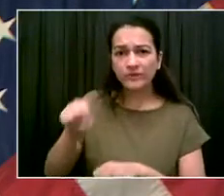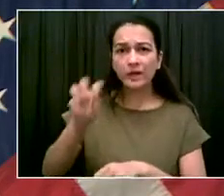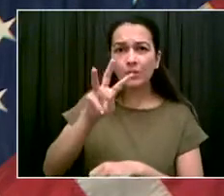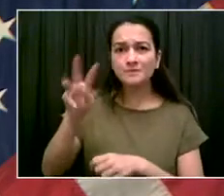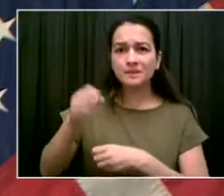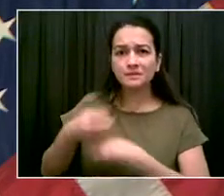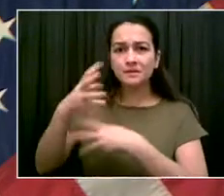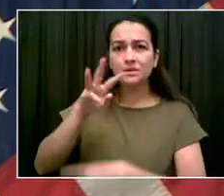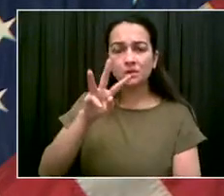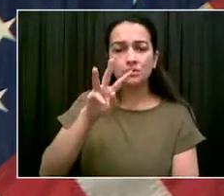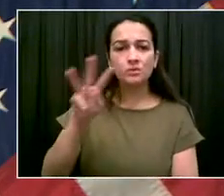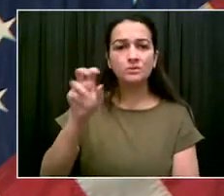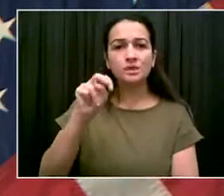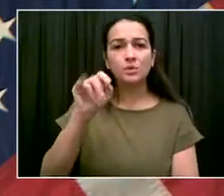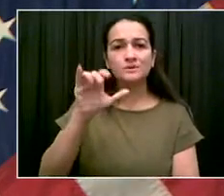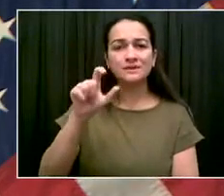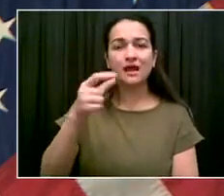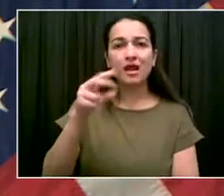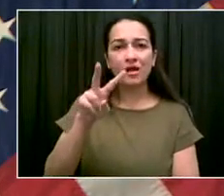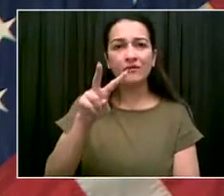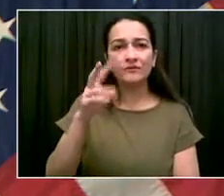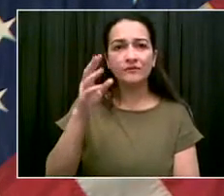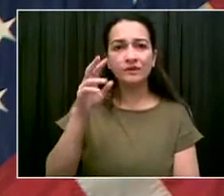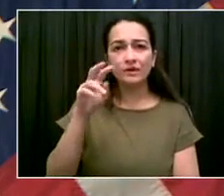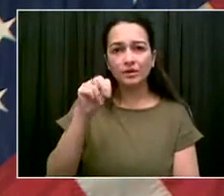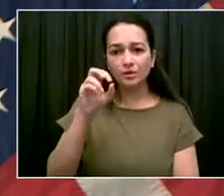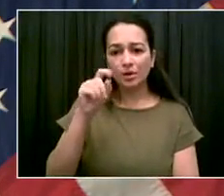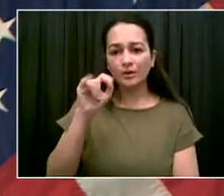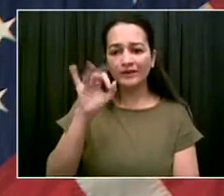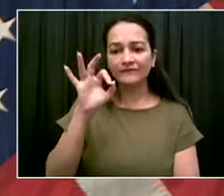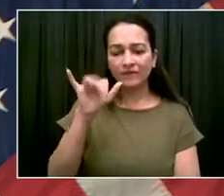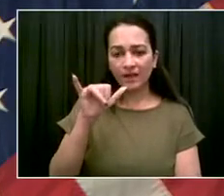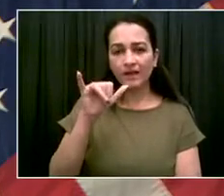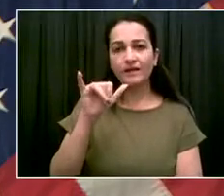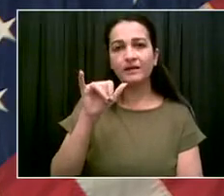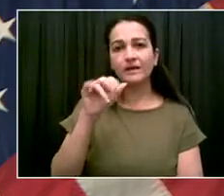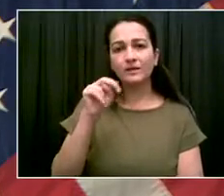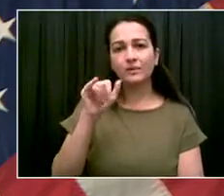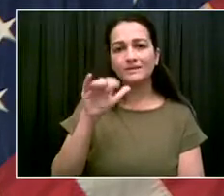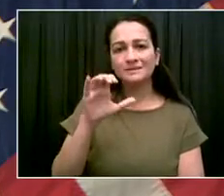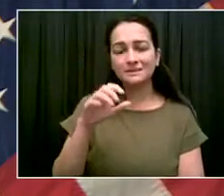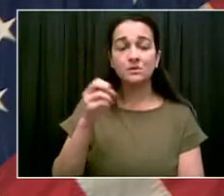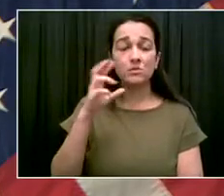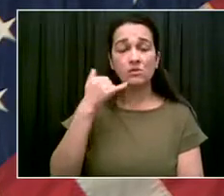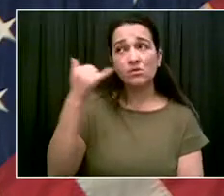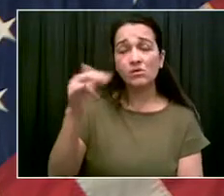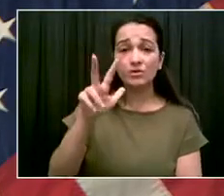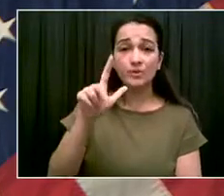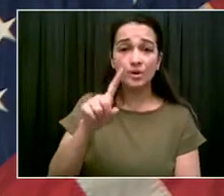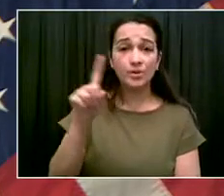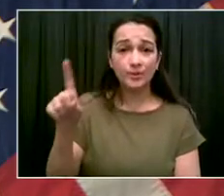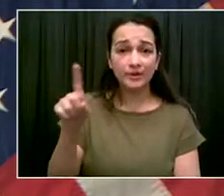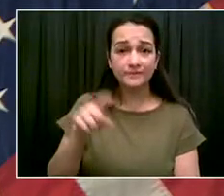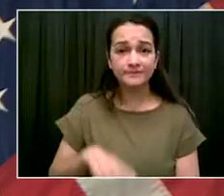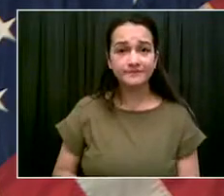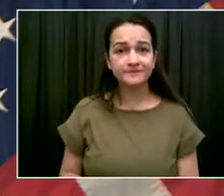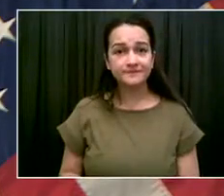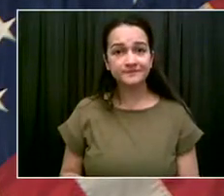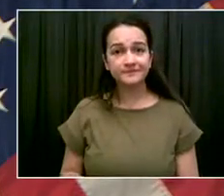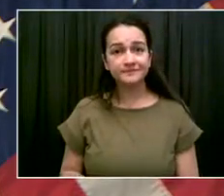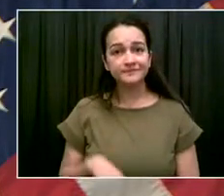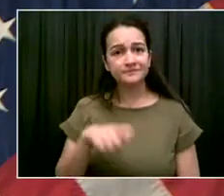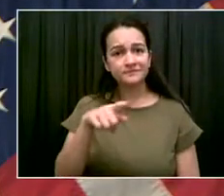notifynyc, or by calling 311. New Yorkers should plan for difficult travel conditions